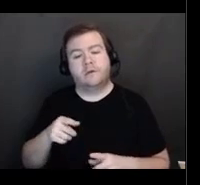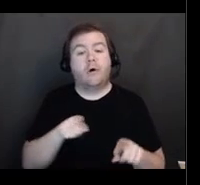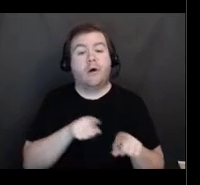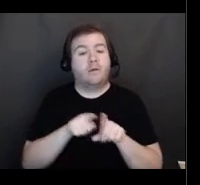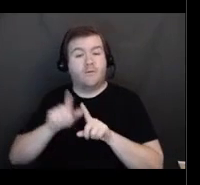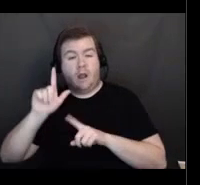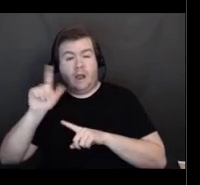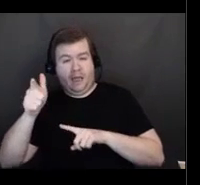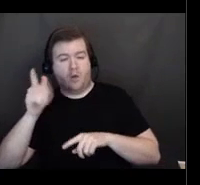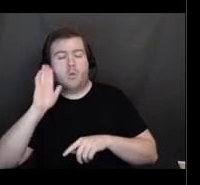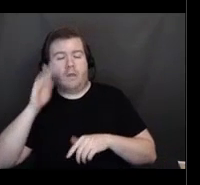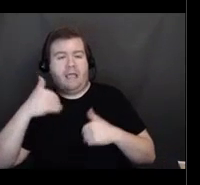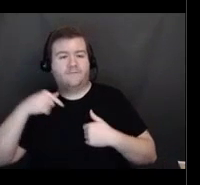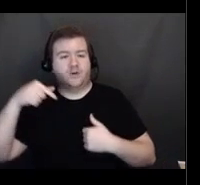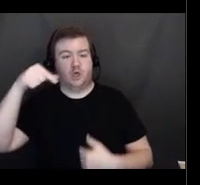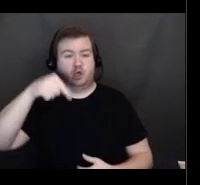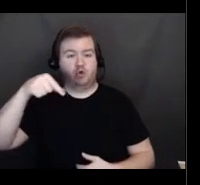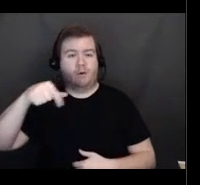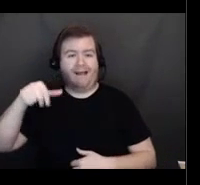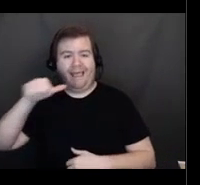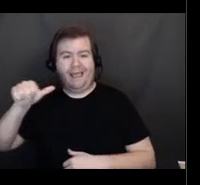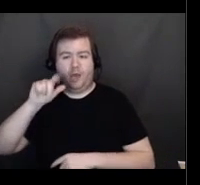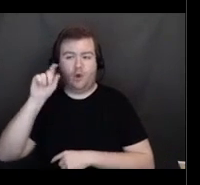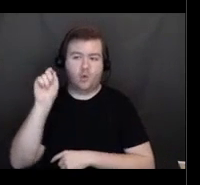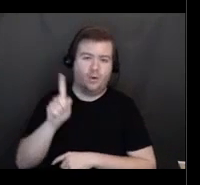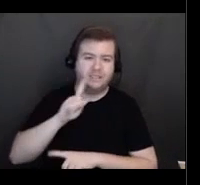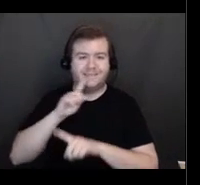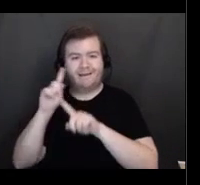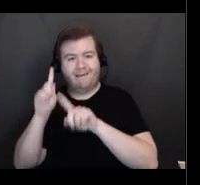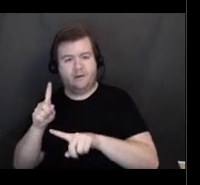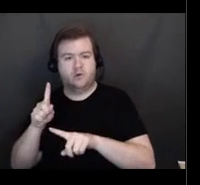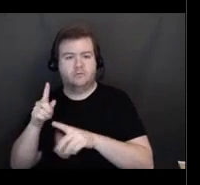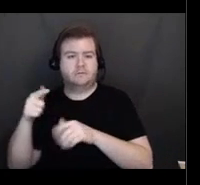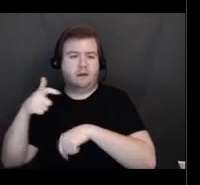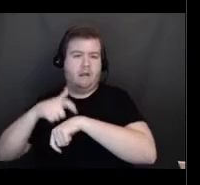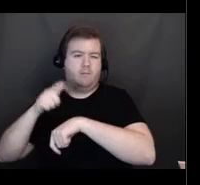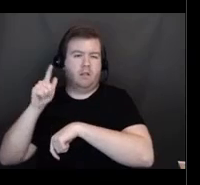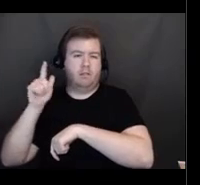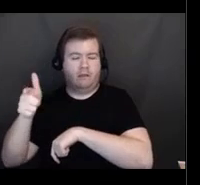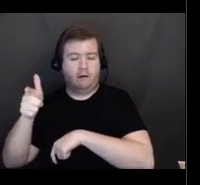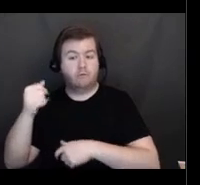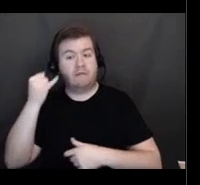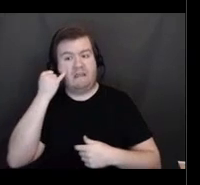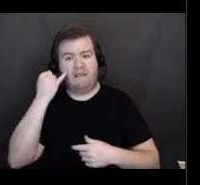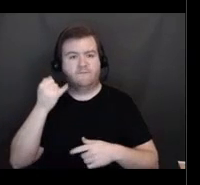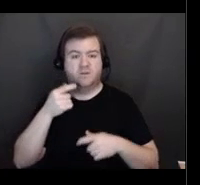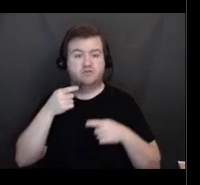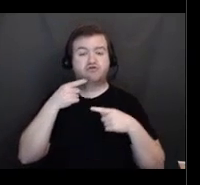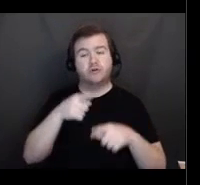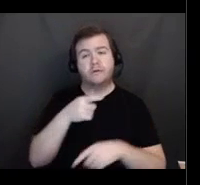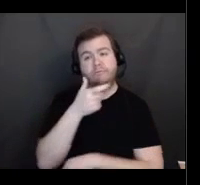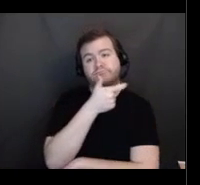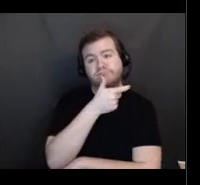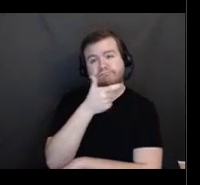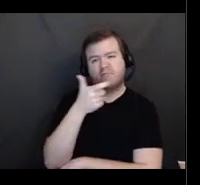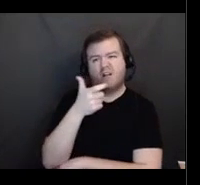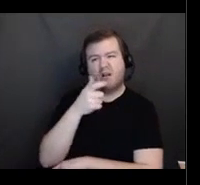have questions during the presentation, if you would like to put those questions into the